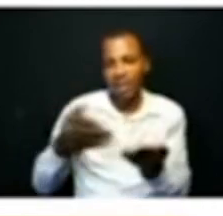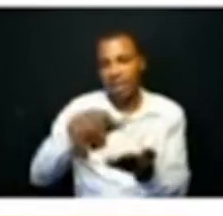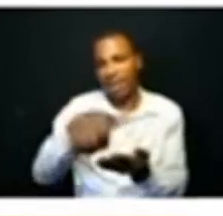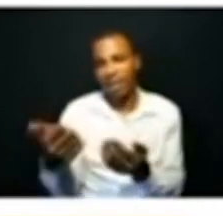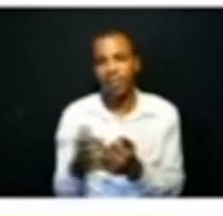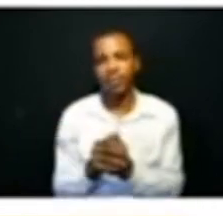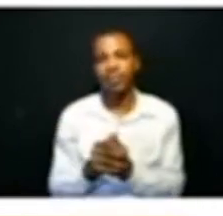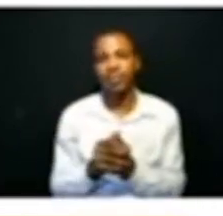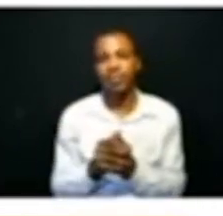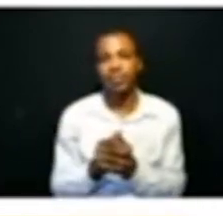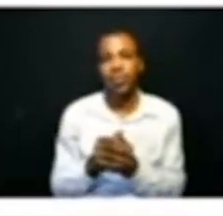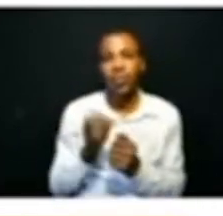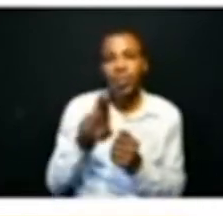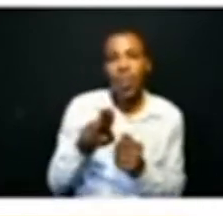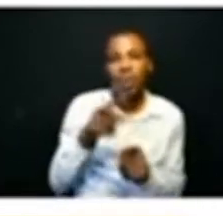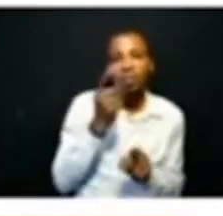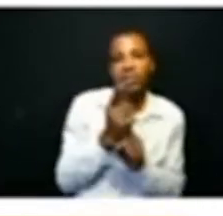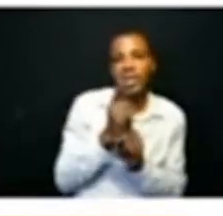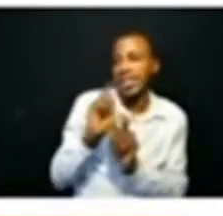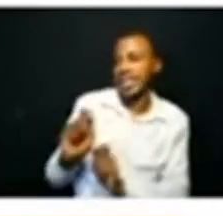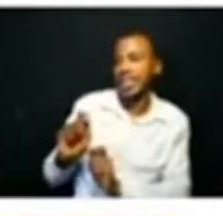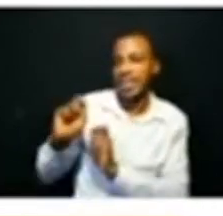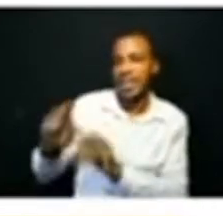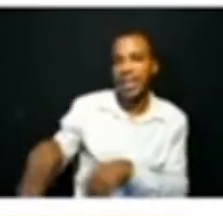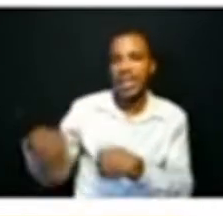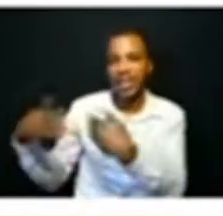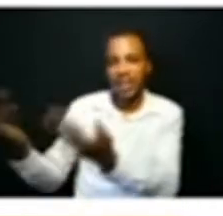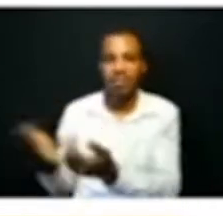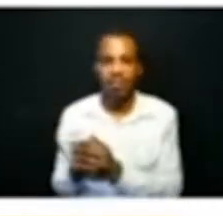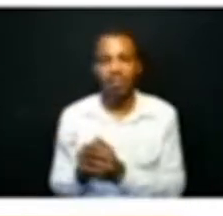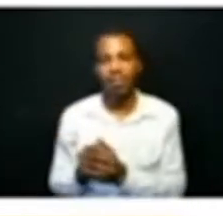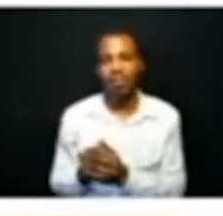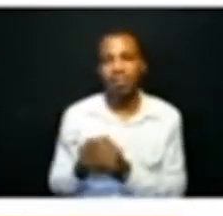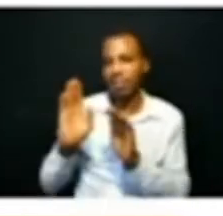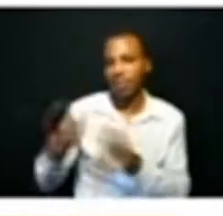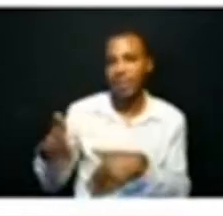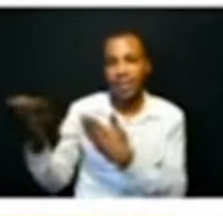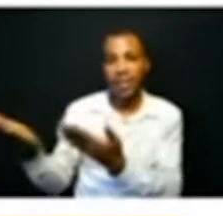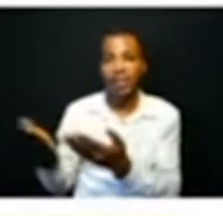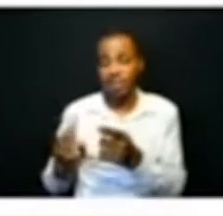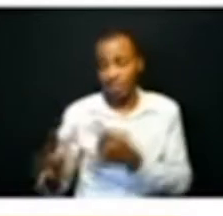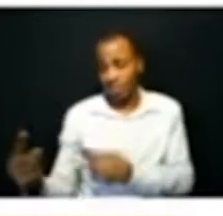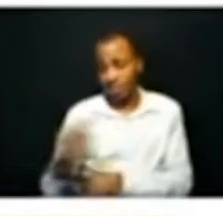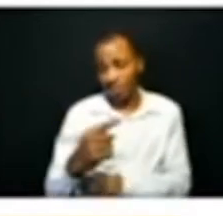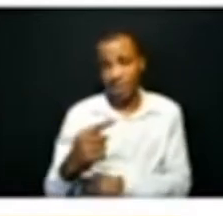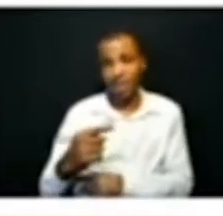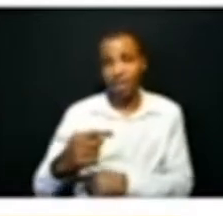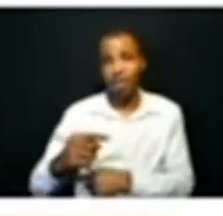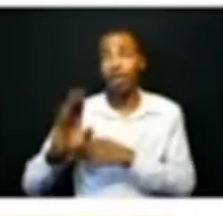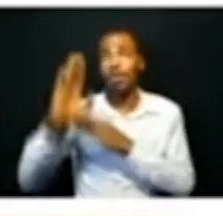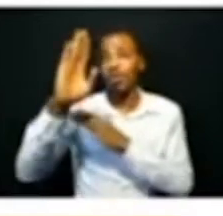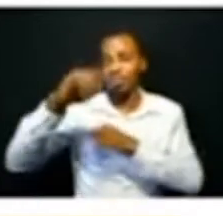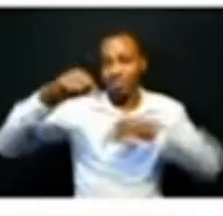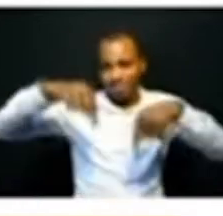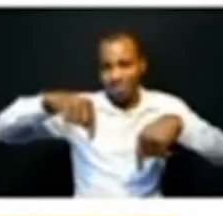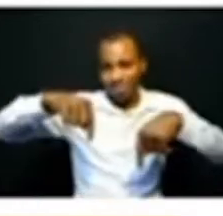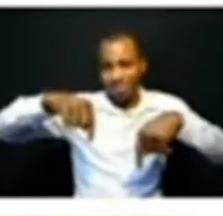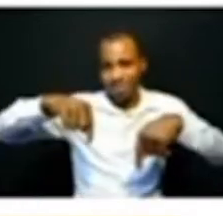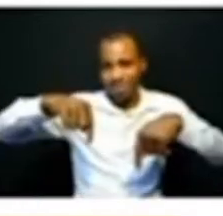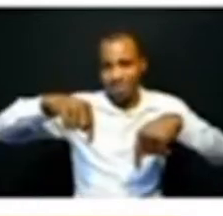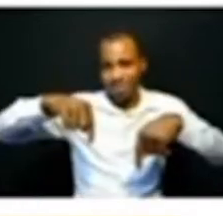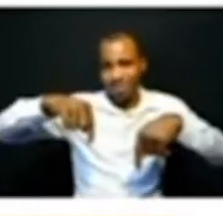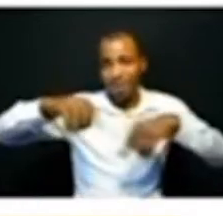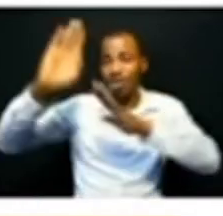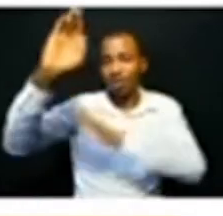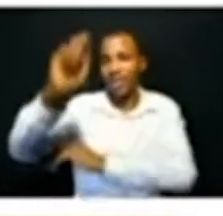to bring to offer so today is a gift that god